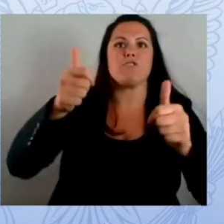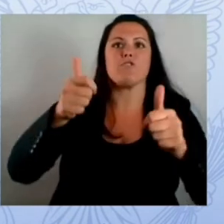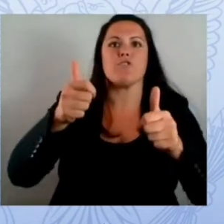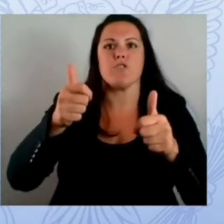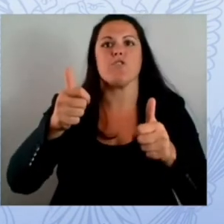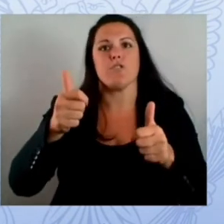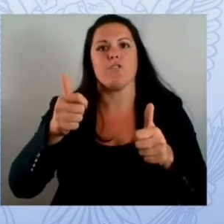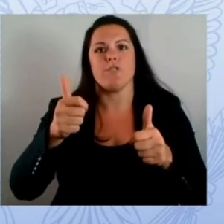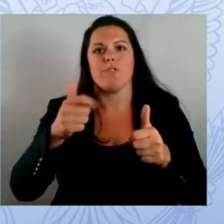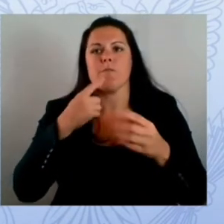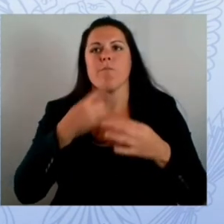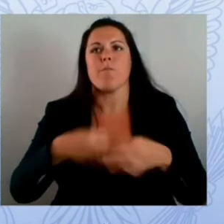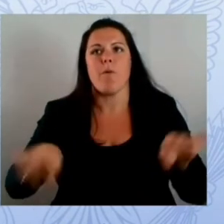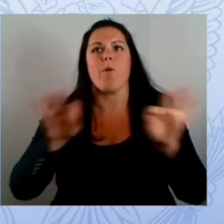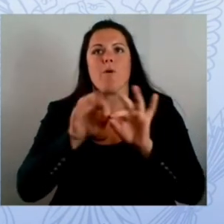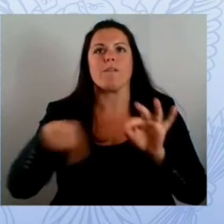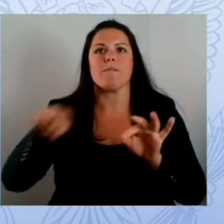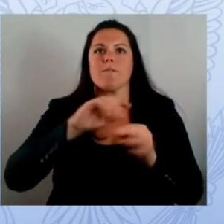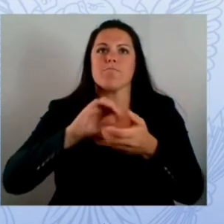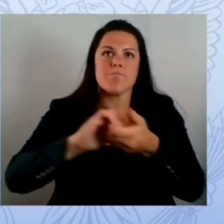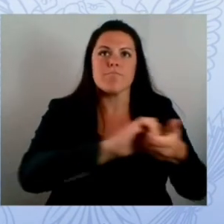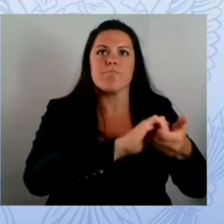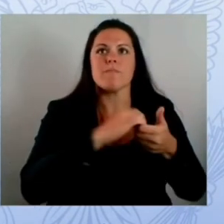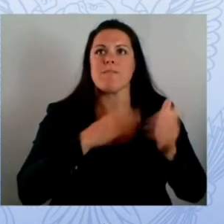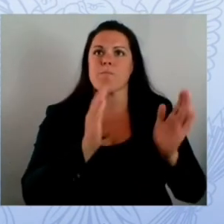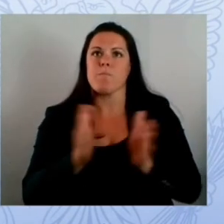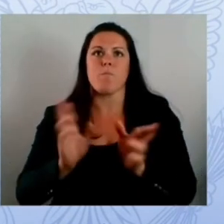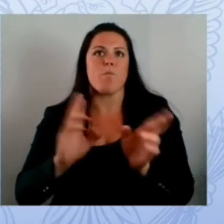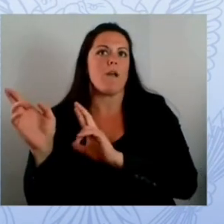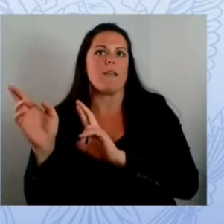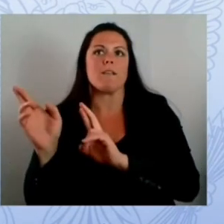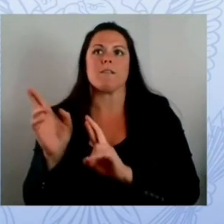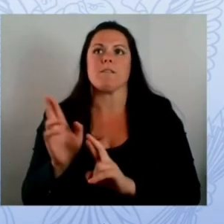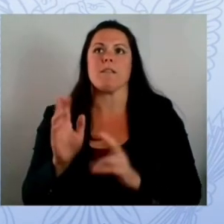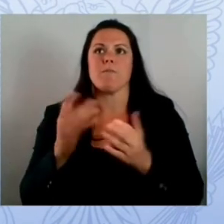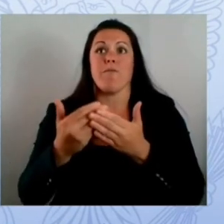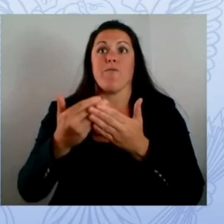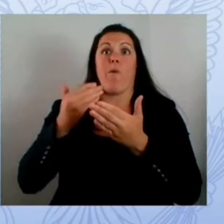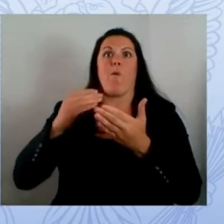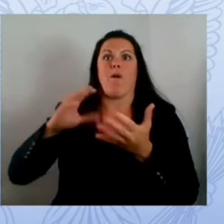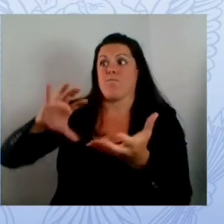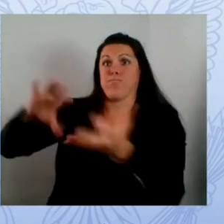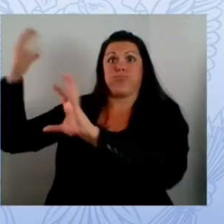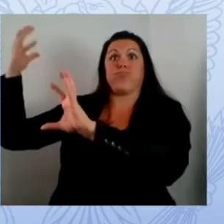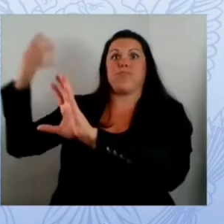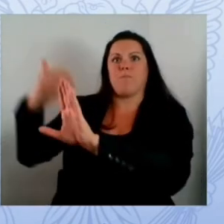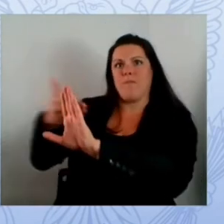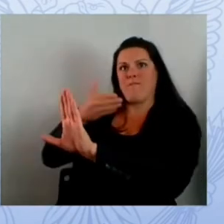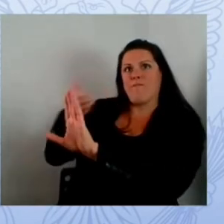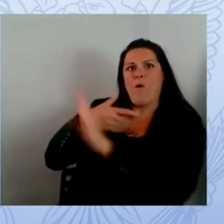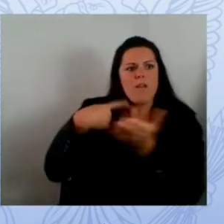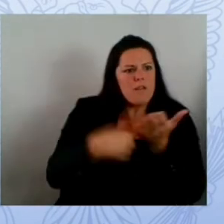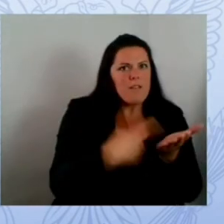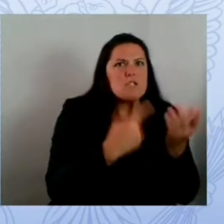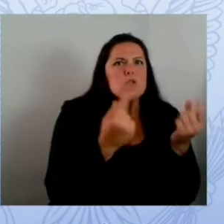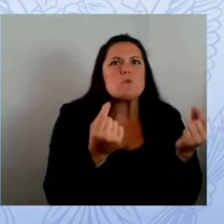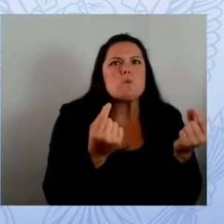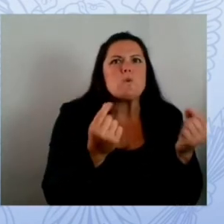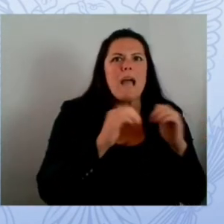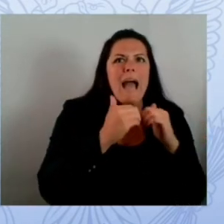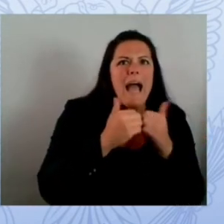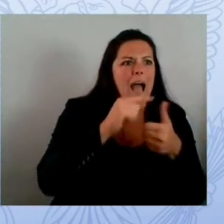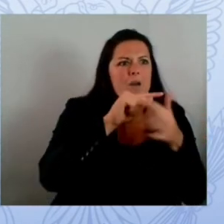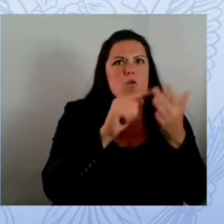as the superintendent said we knew each other before the crisis occurred and that made all the difference in the world in fact